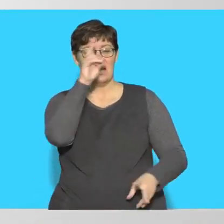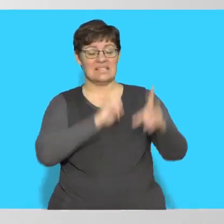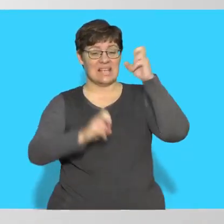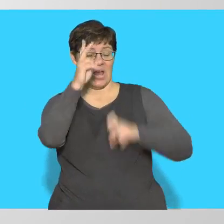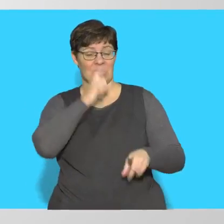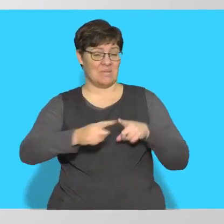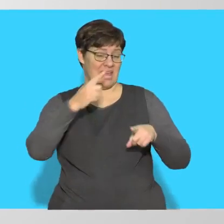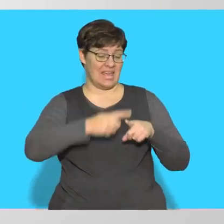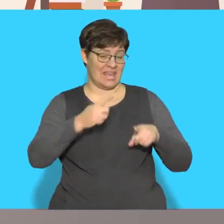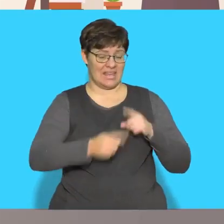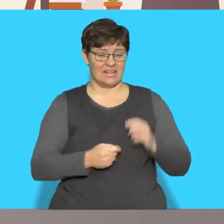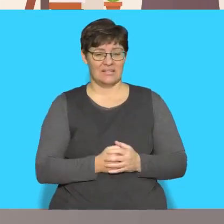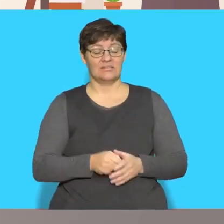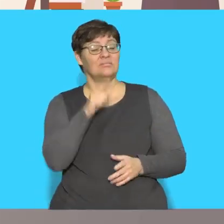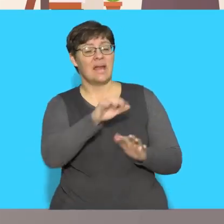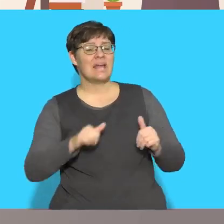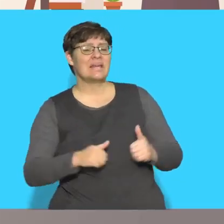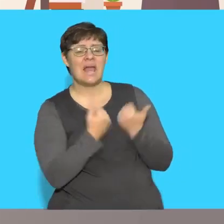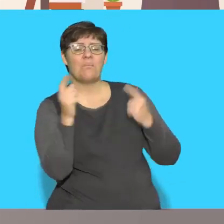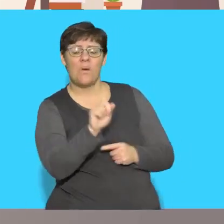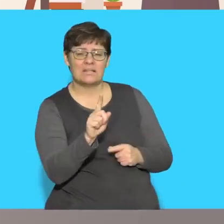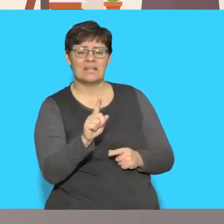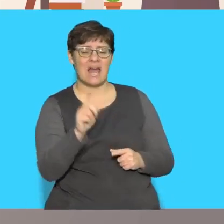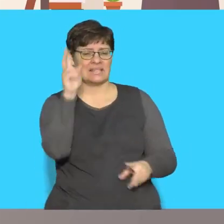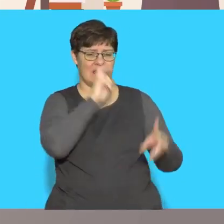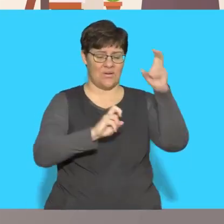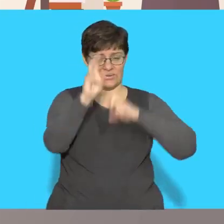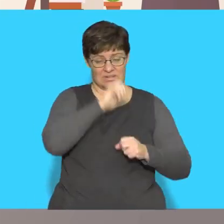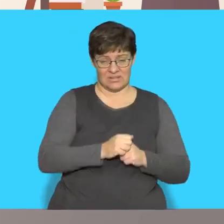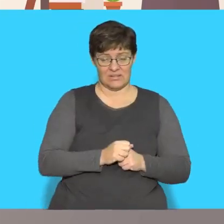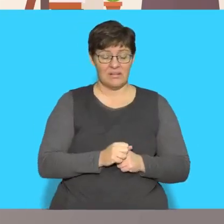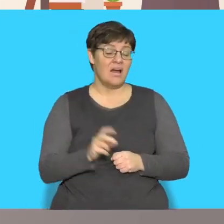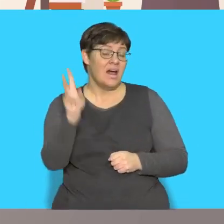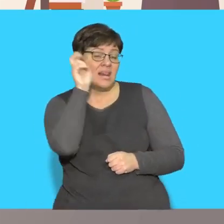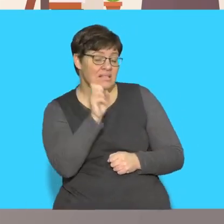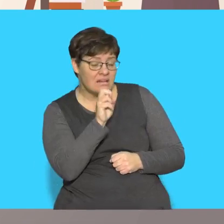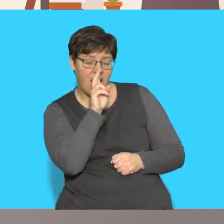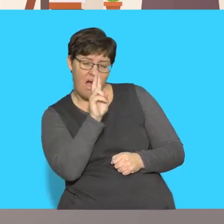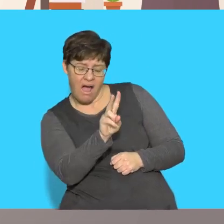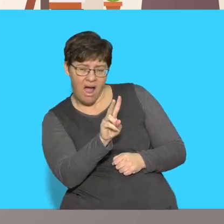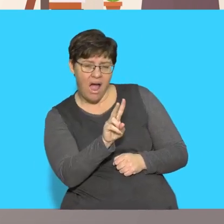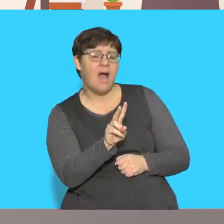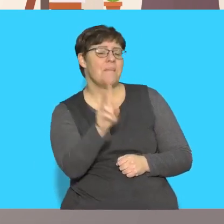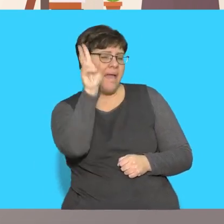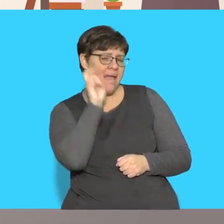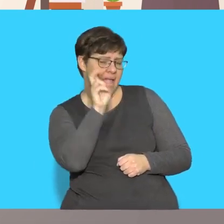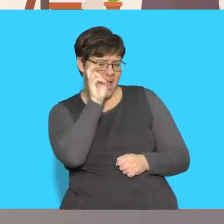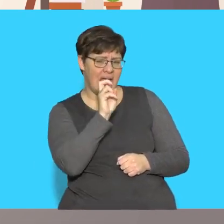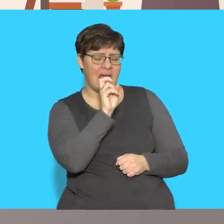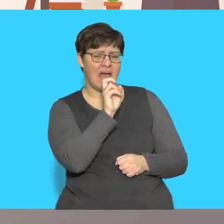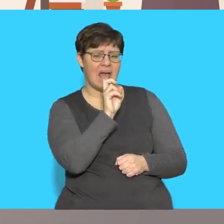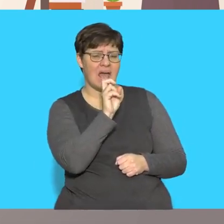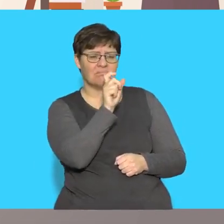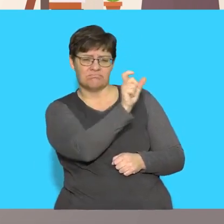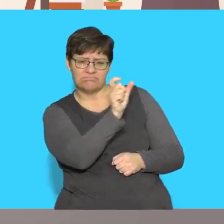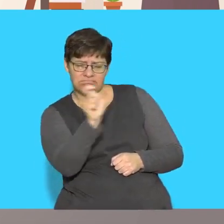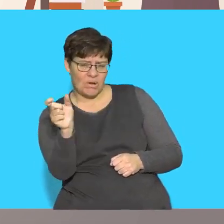Sound play This is a game about sounds Listen and see which sounds you can hear in the middle